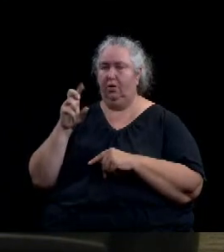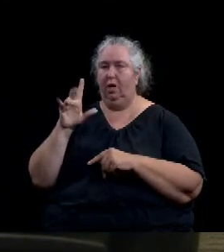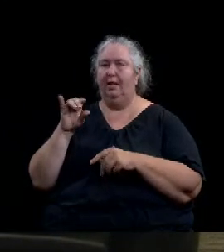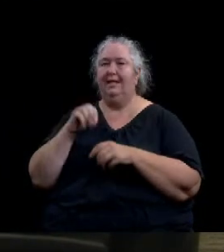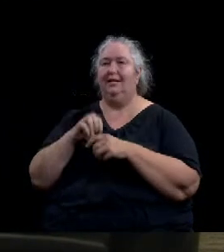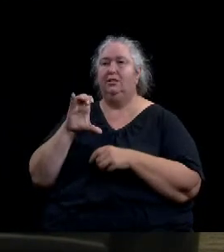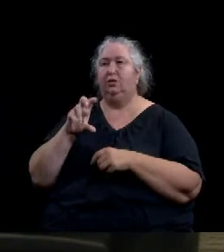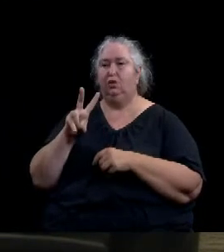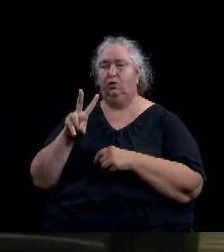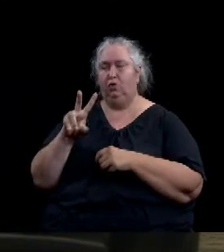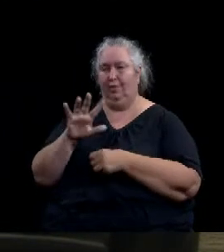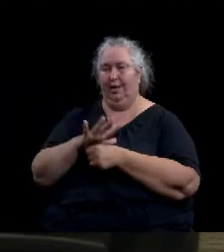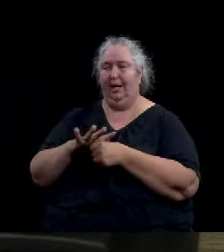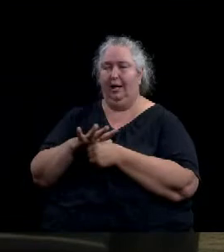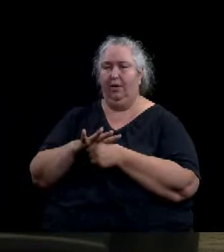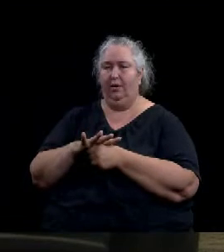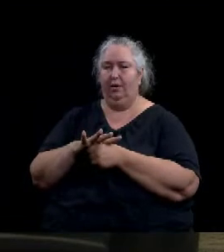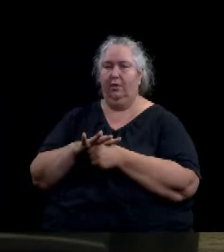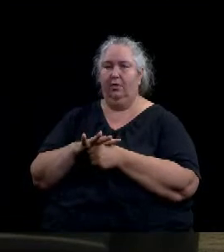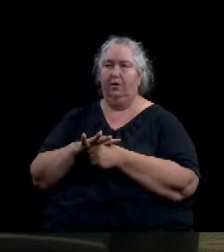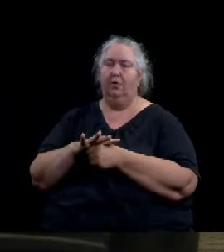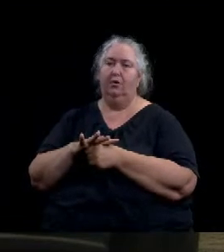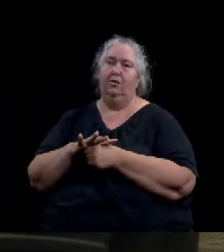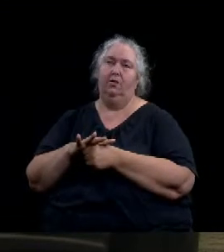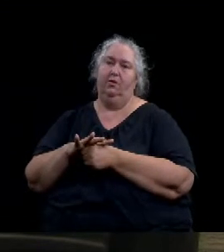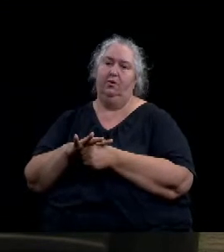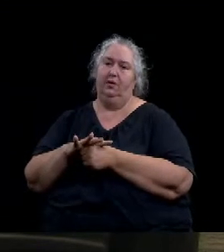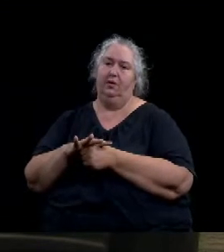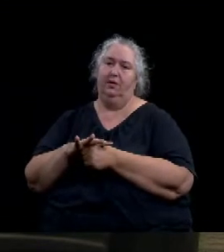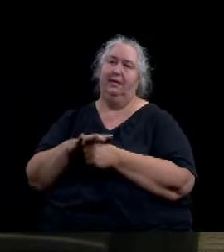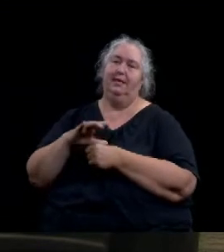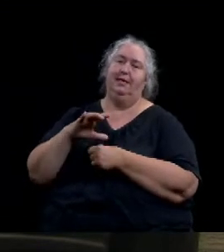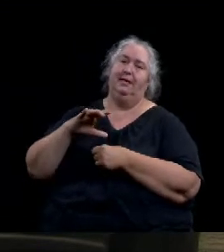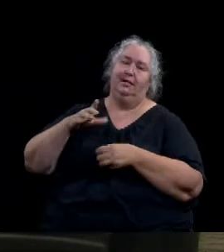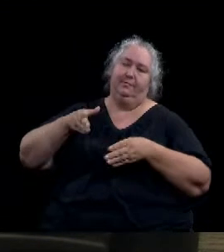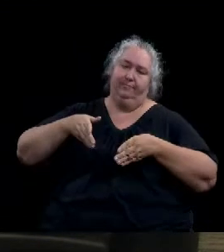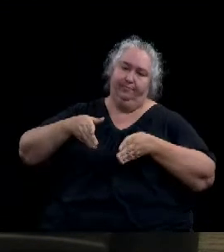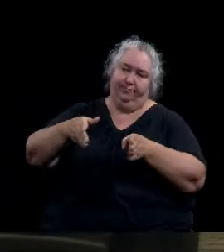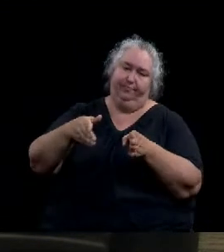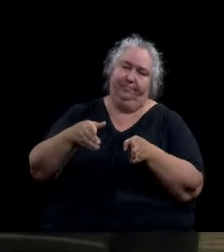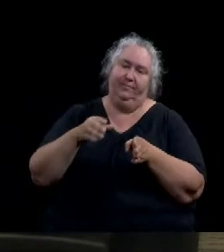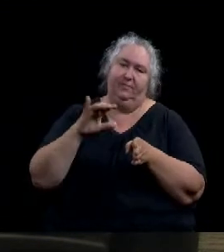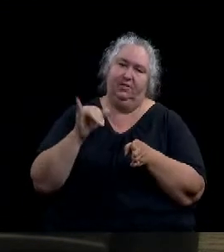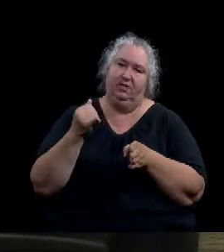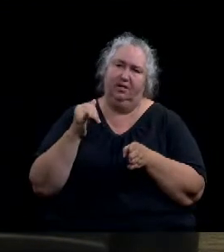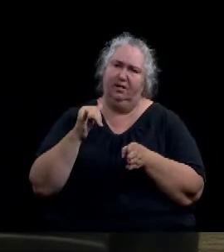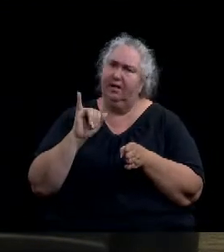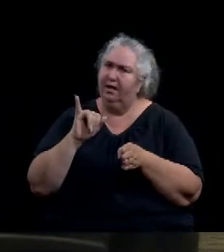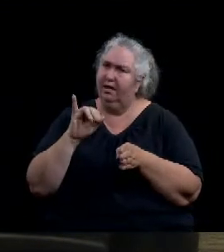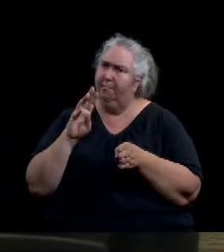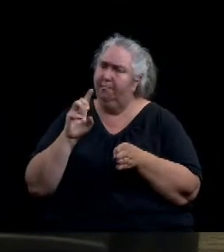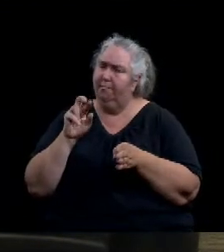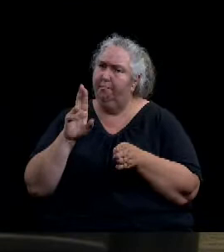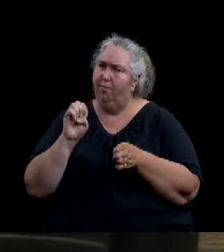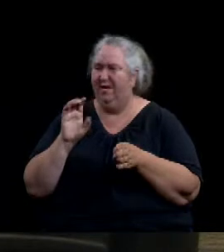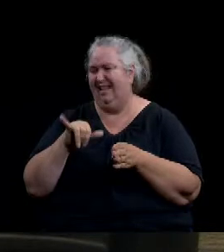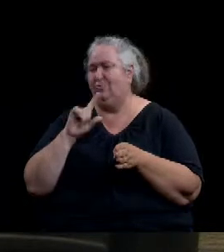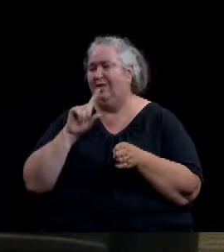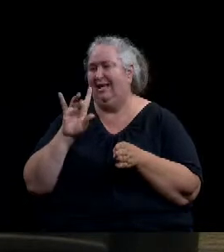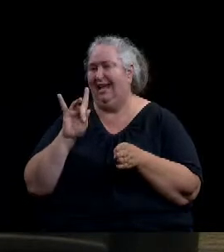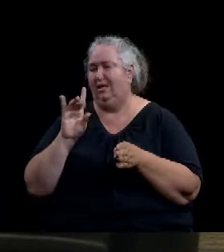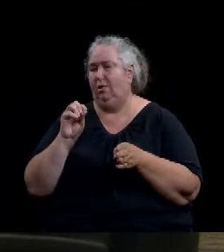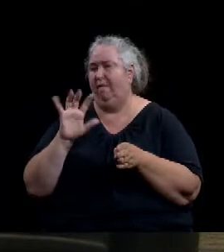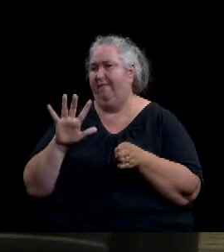26 C and A block one of the J.I. Moore edition known as 1805 and a half and 1811 Webster Avenue.